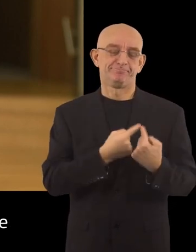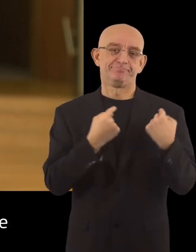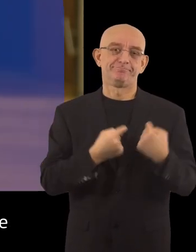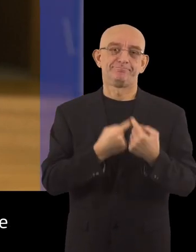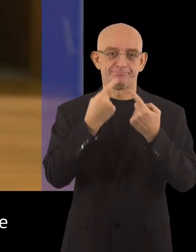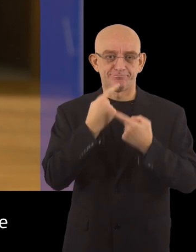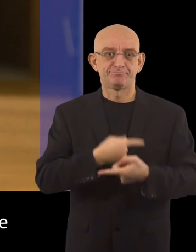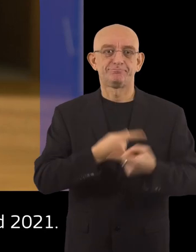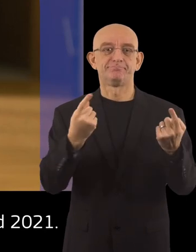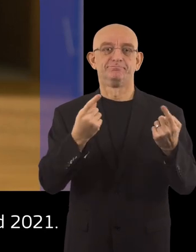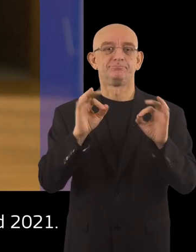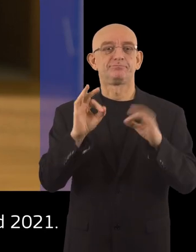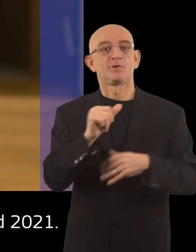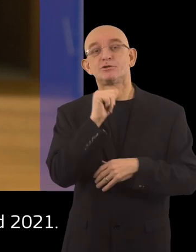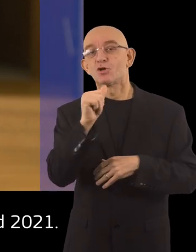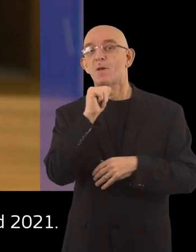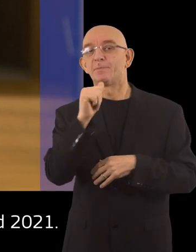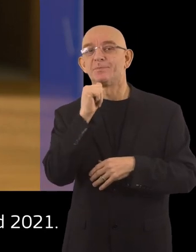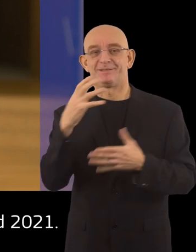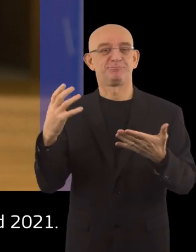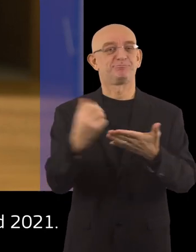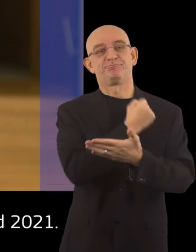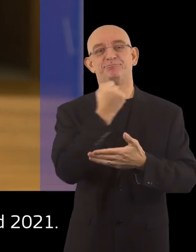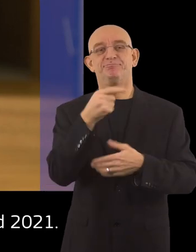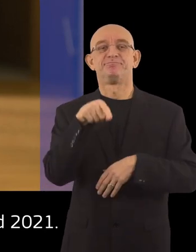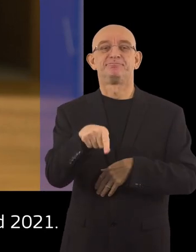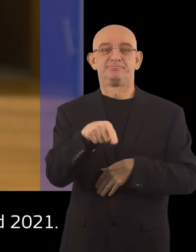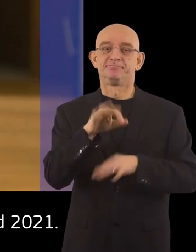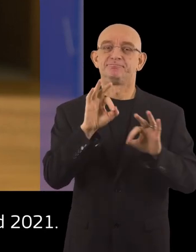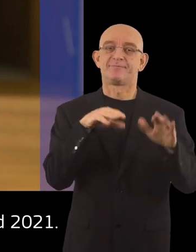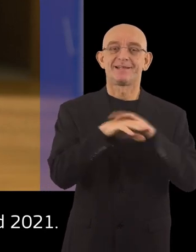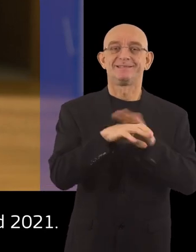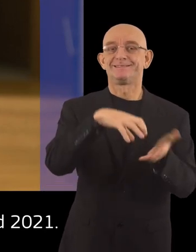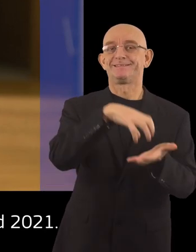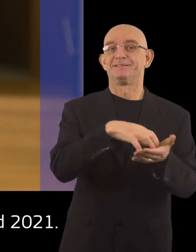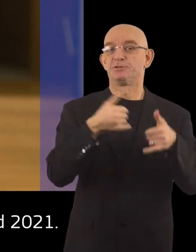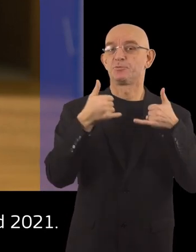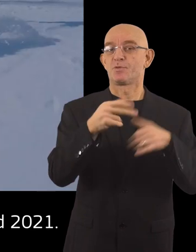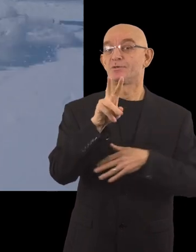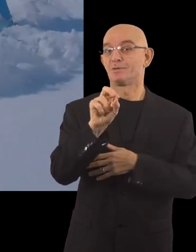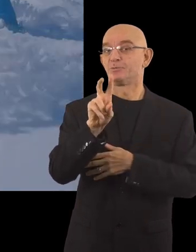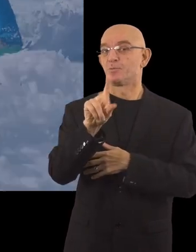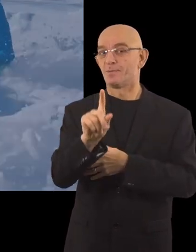that I announce Jönköping as winner of the Access City Award 2021.